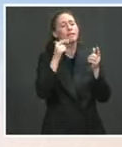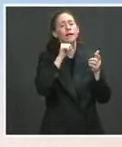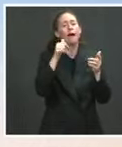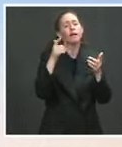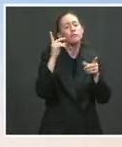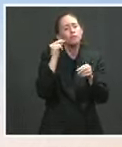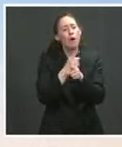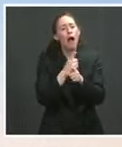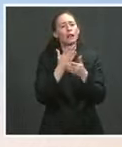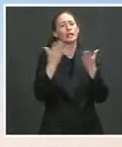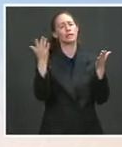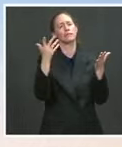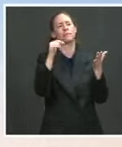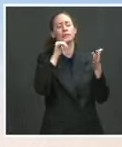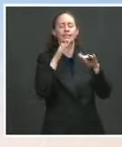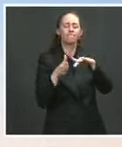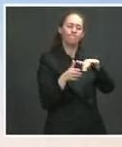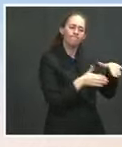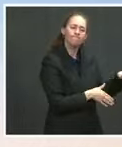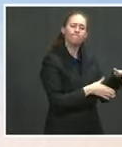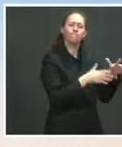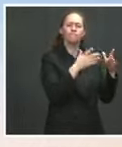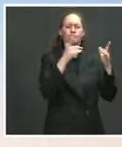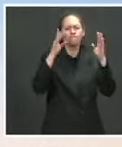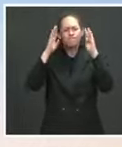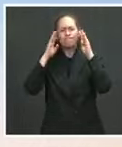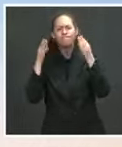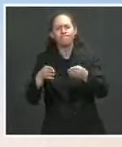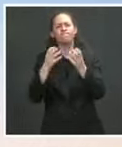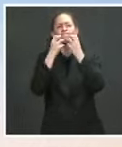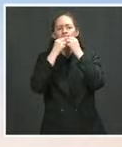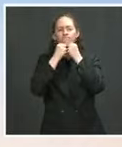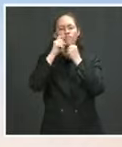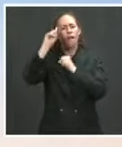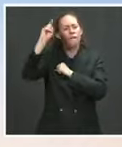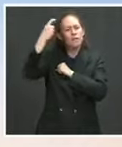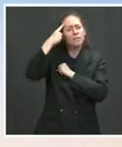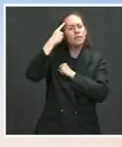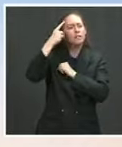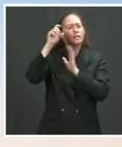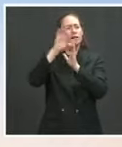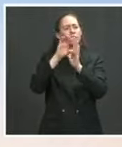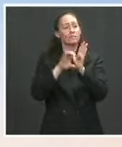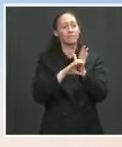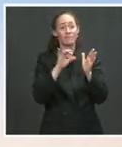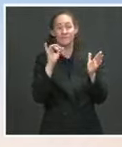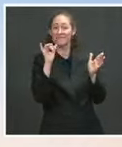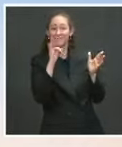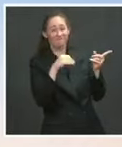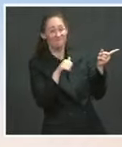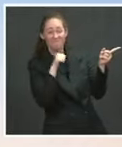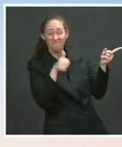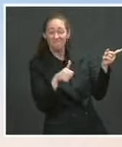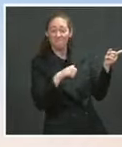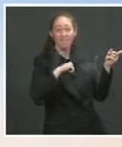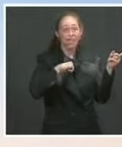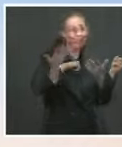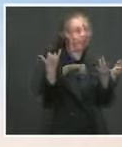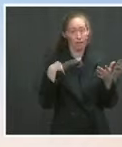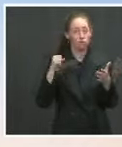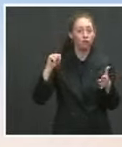the preservation of our democracy, of our Constitution. They have the opportunity to do that. If they don't, we'll have a conversation about it. Just